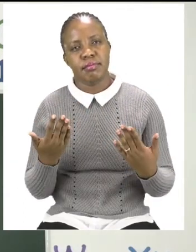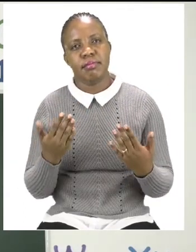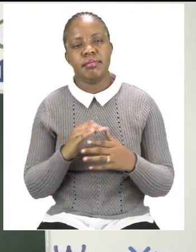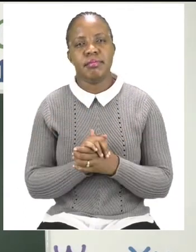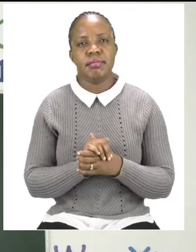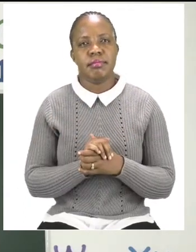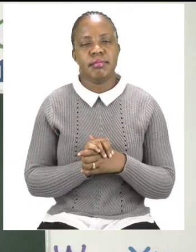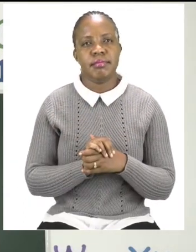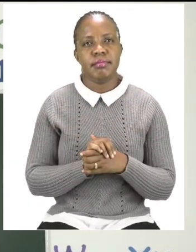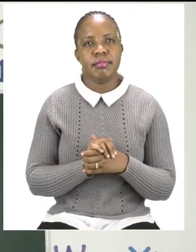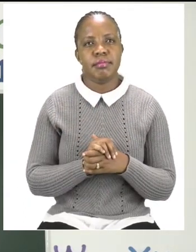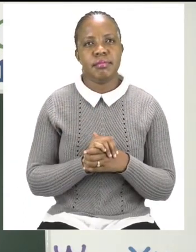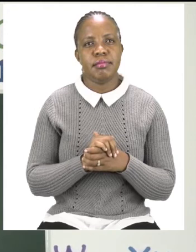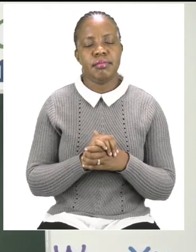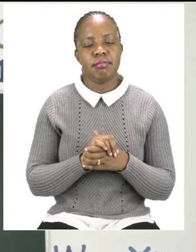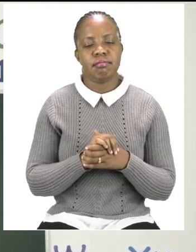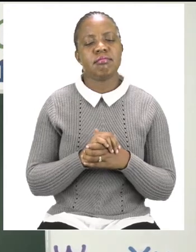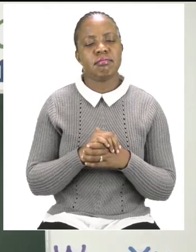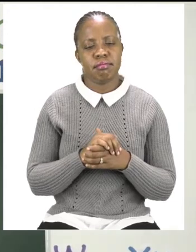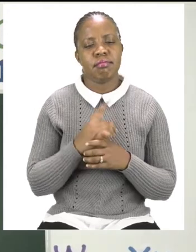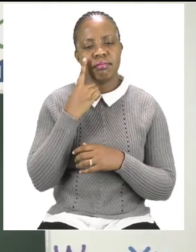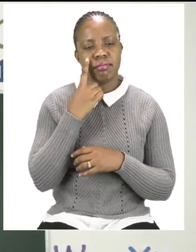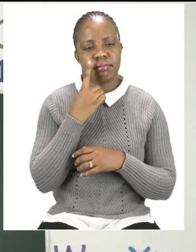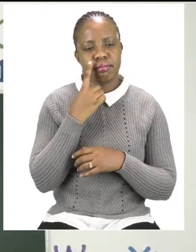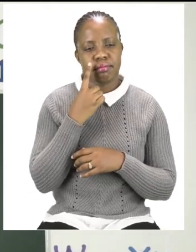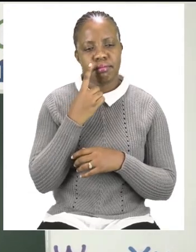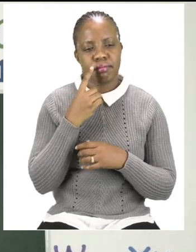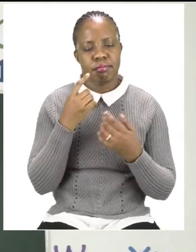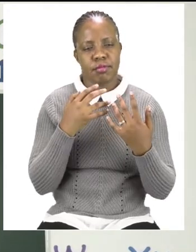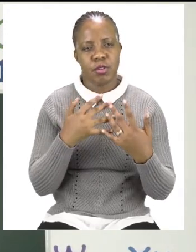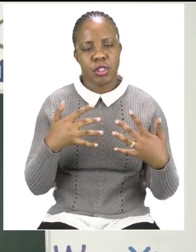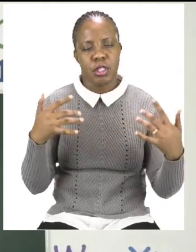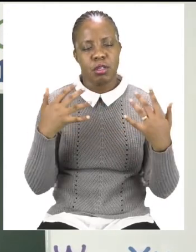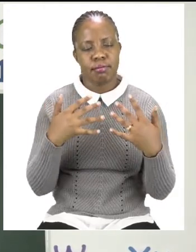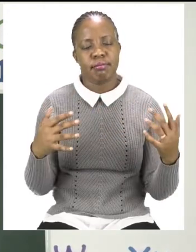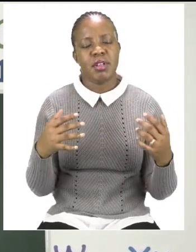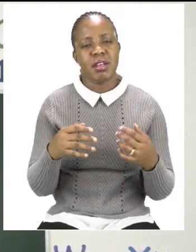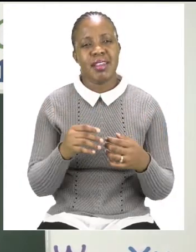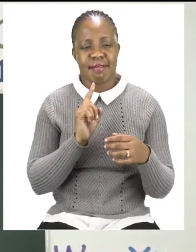can hear is M. So, we are going to put M.